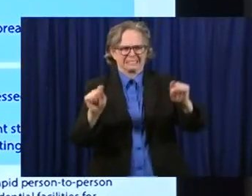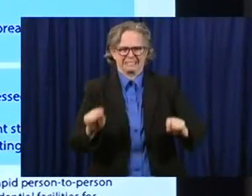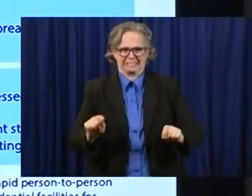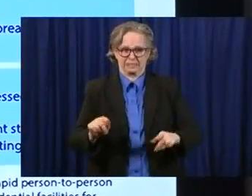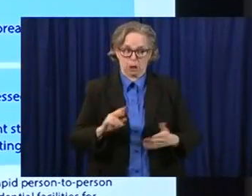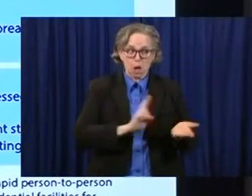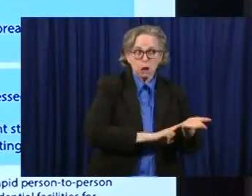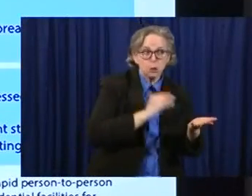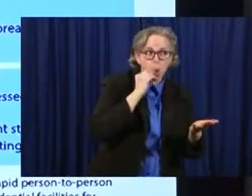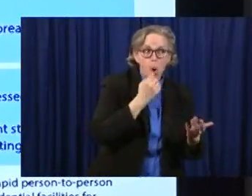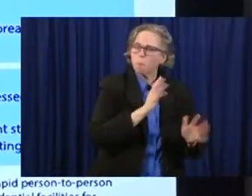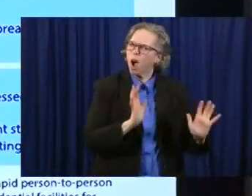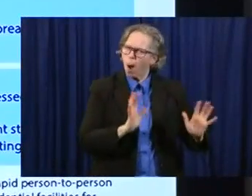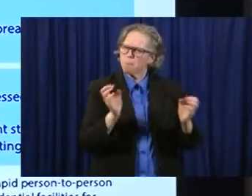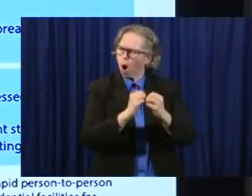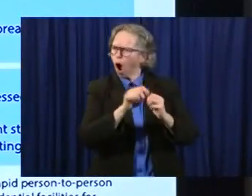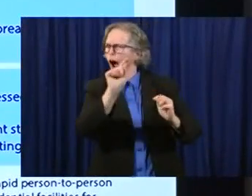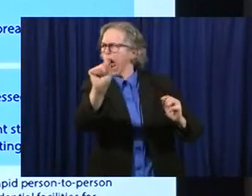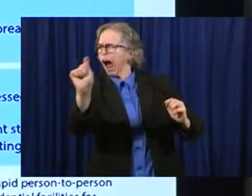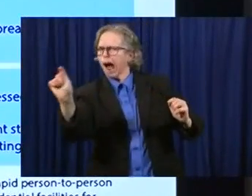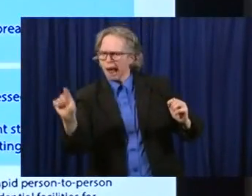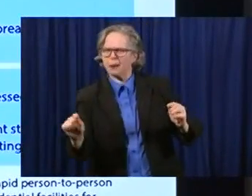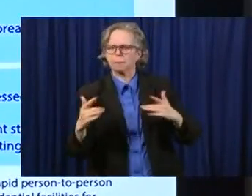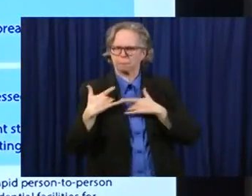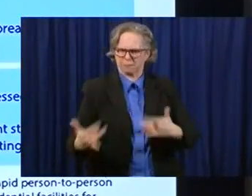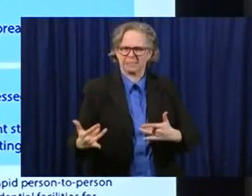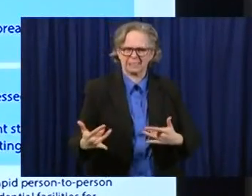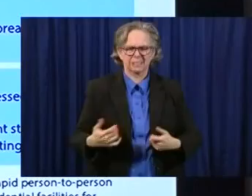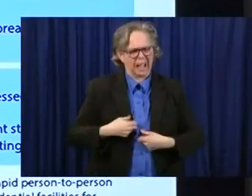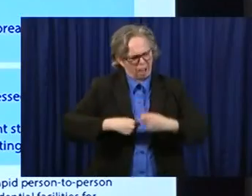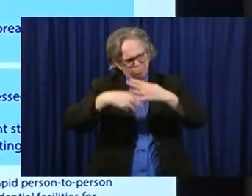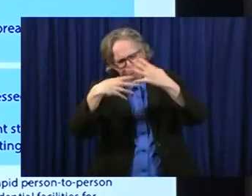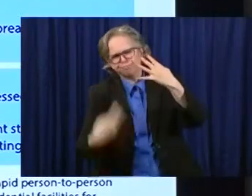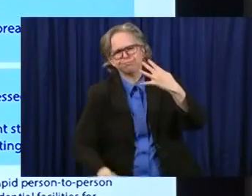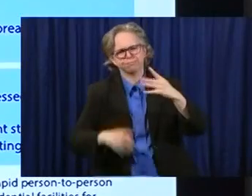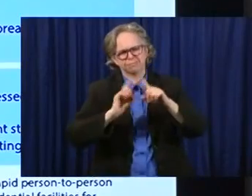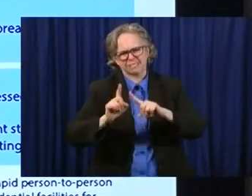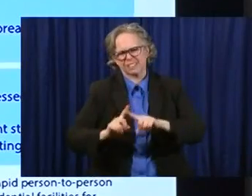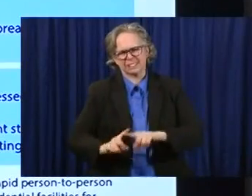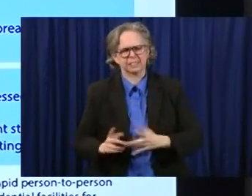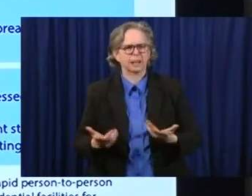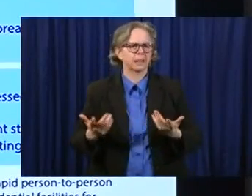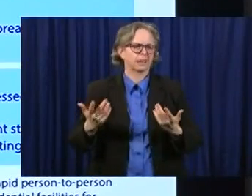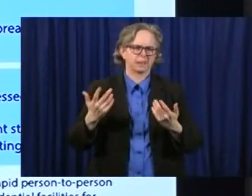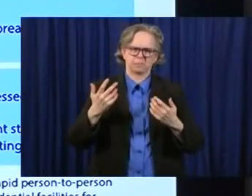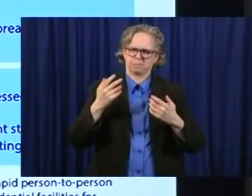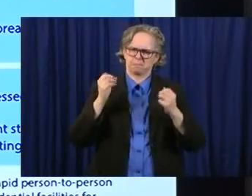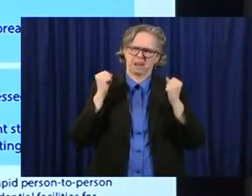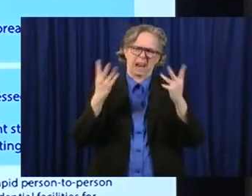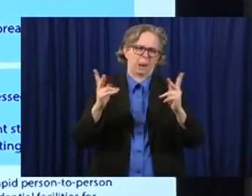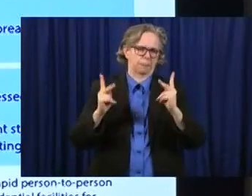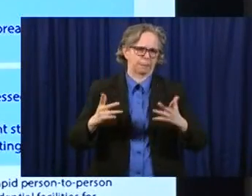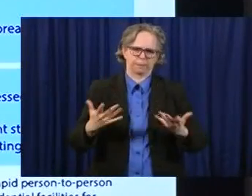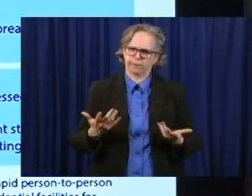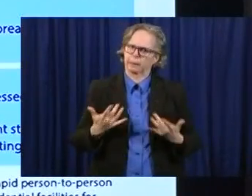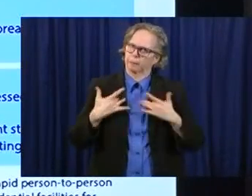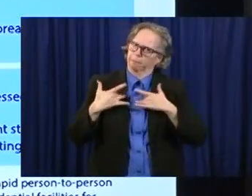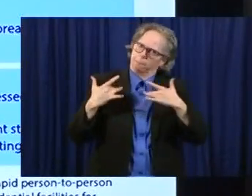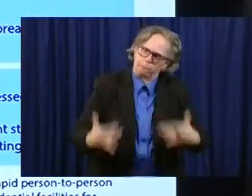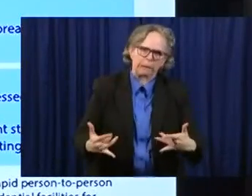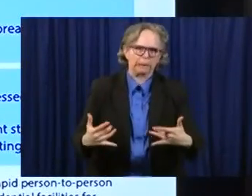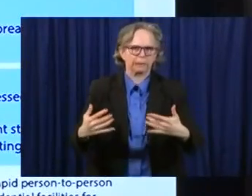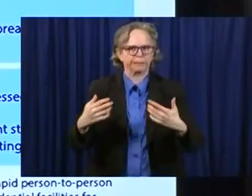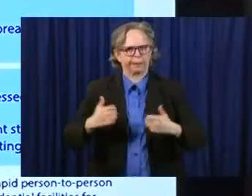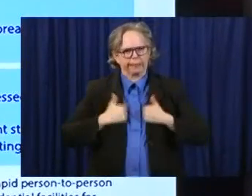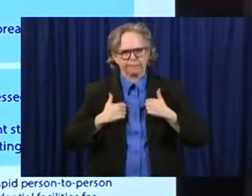homes, although we have a significant number of the population who lives there. But it's also, as it says